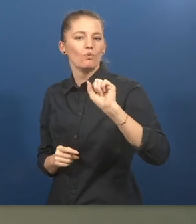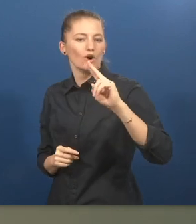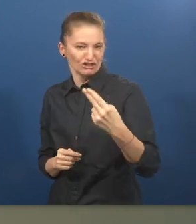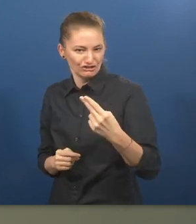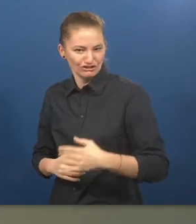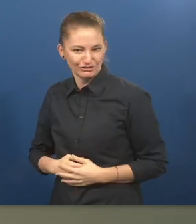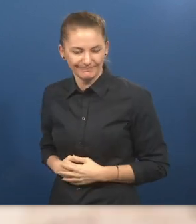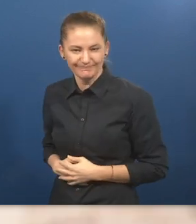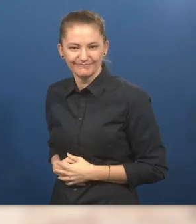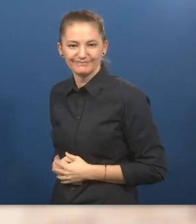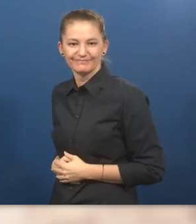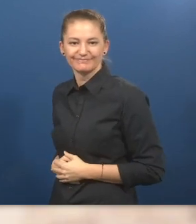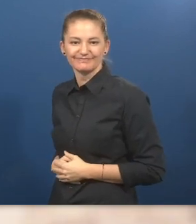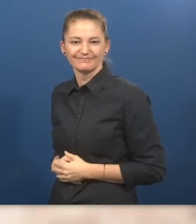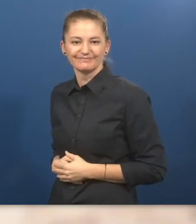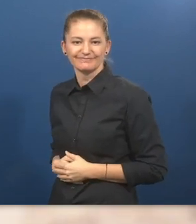and wash issues.